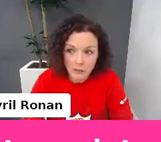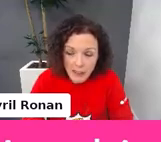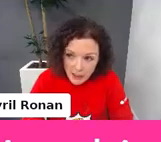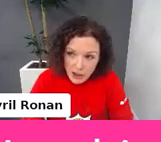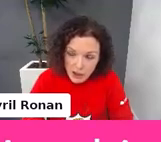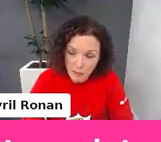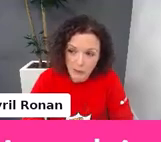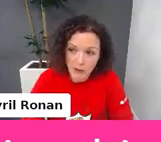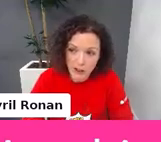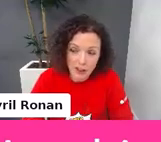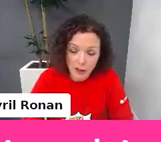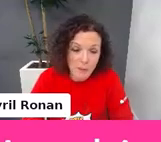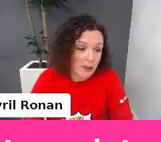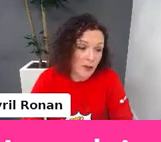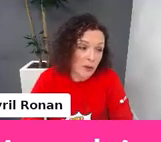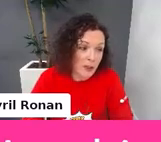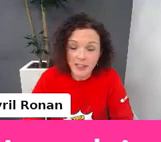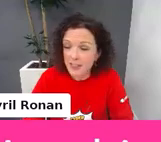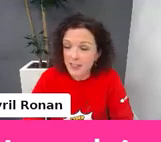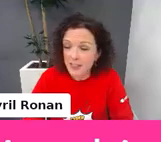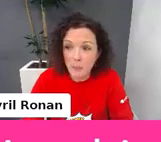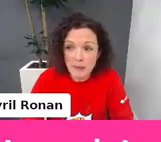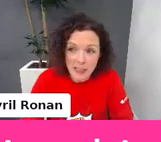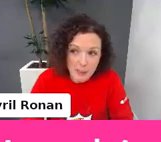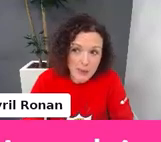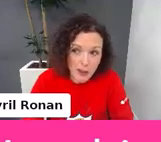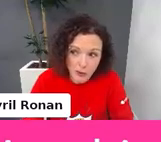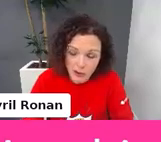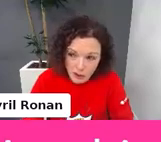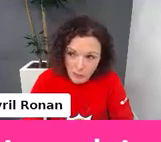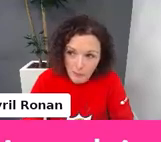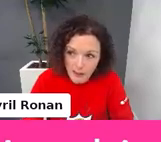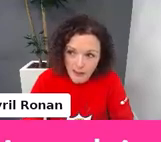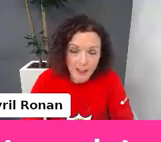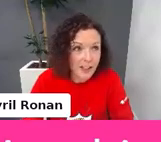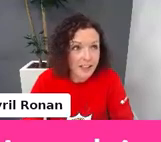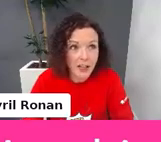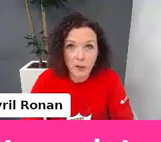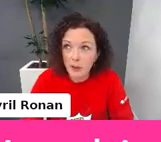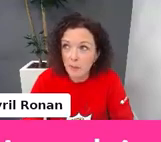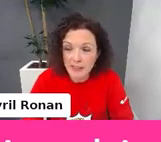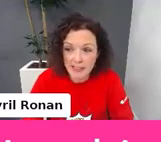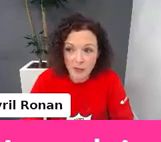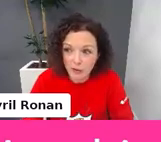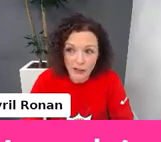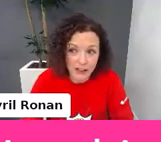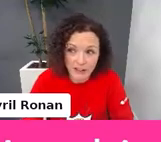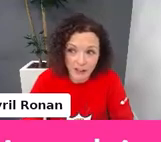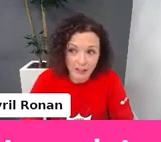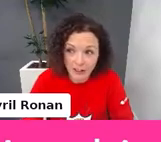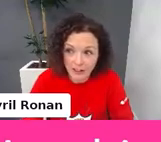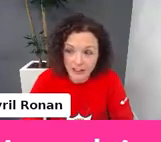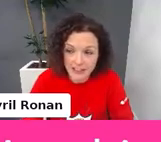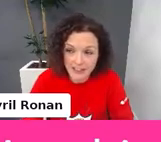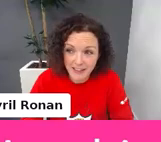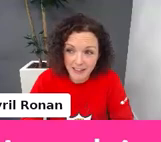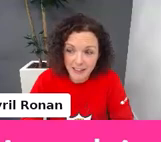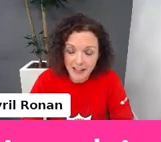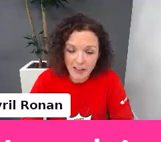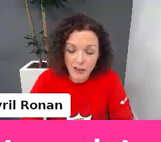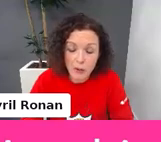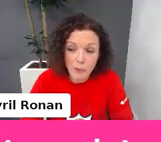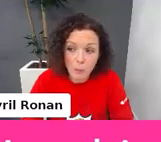The relationship with your child. Trend Micro is a global cybersecurity company now in business for over 35 years